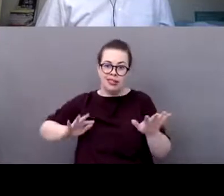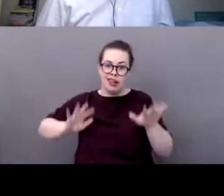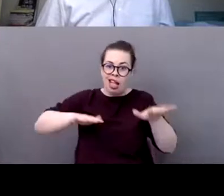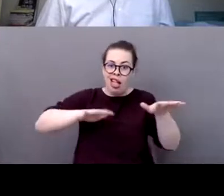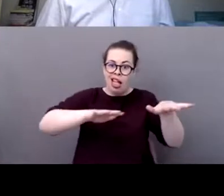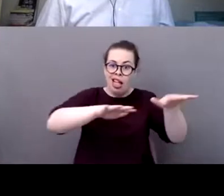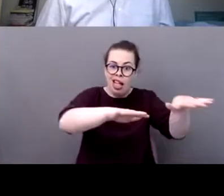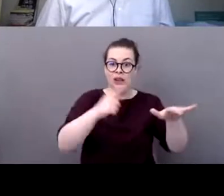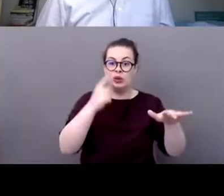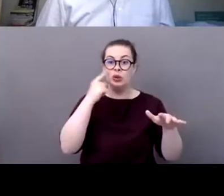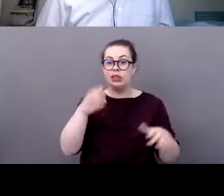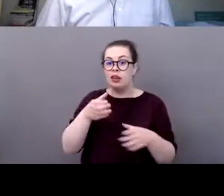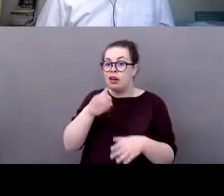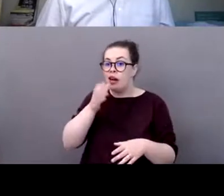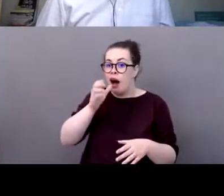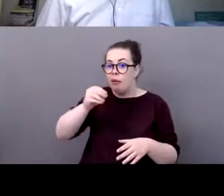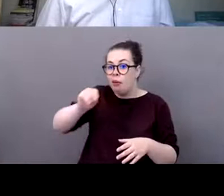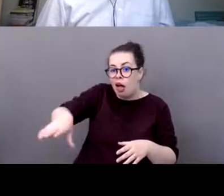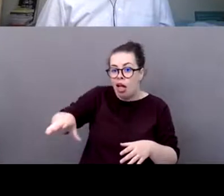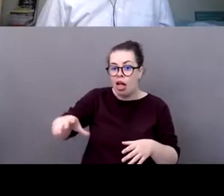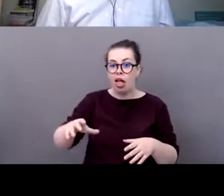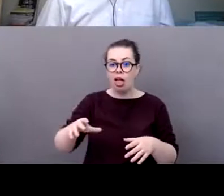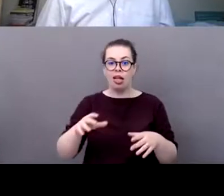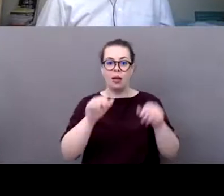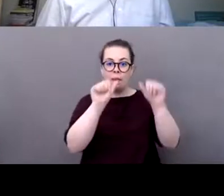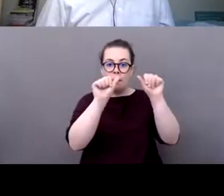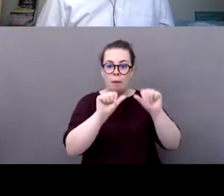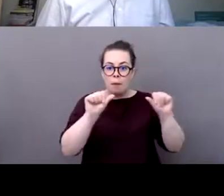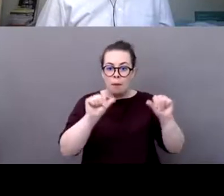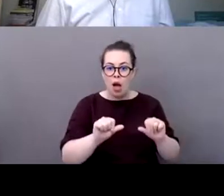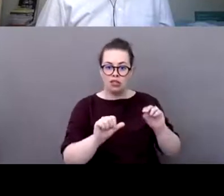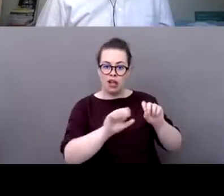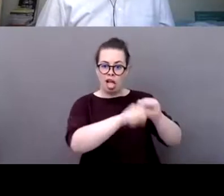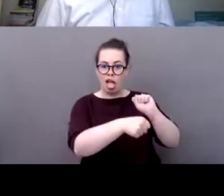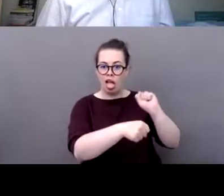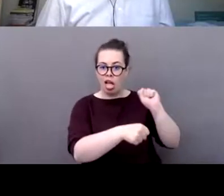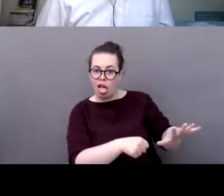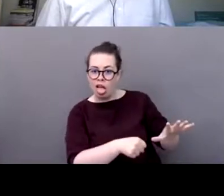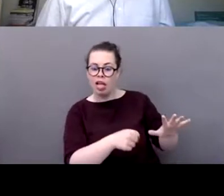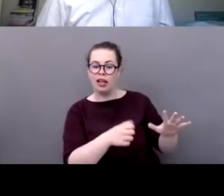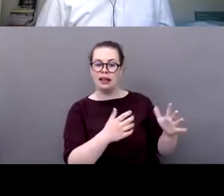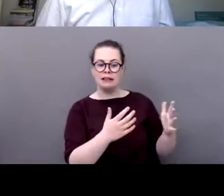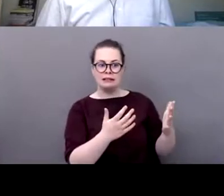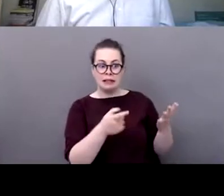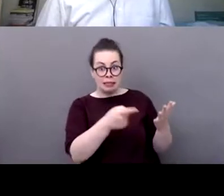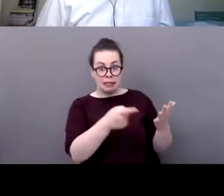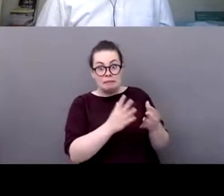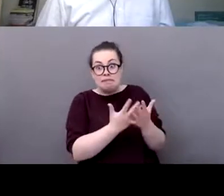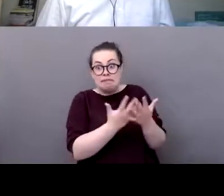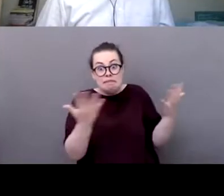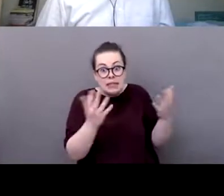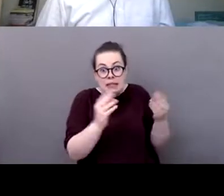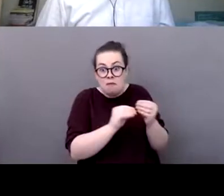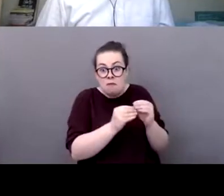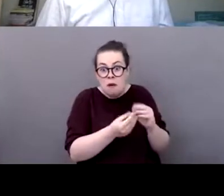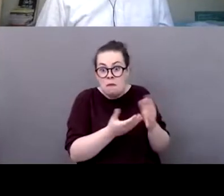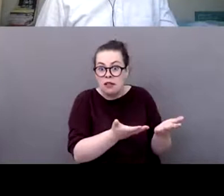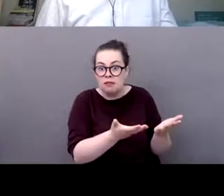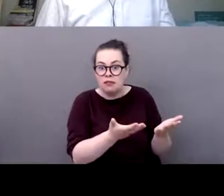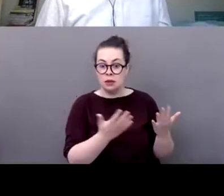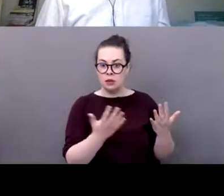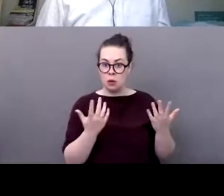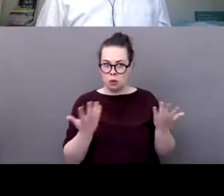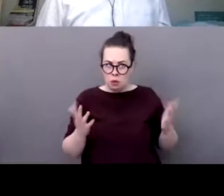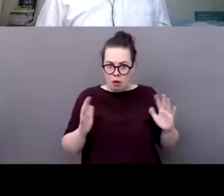uh it's a it's a huge problem and what can we do against that do we ask the athletes